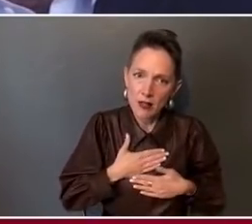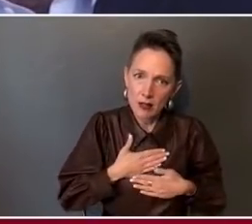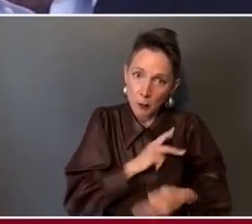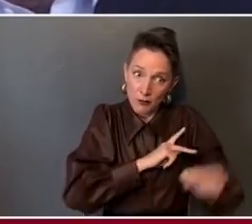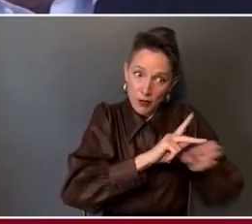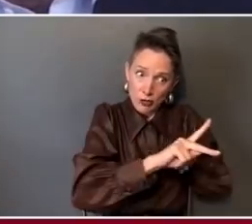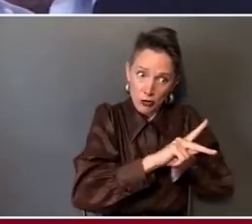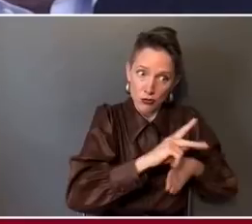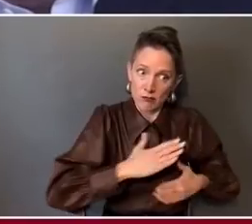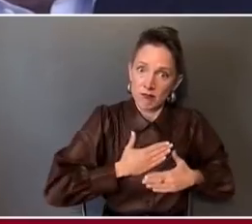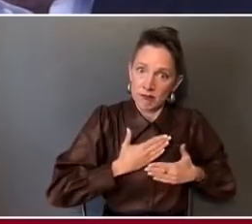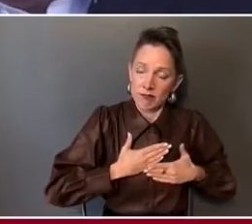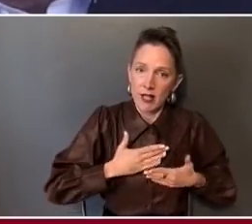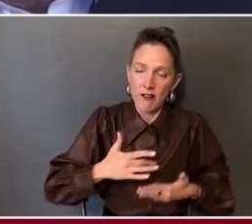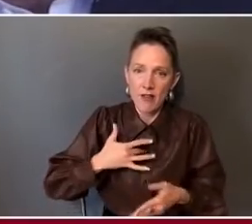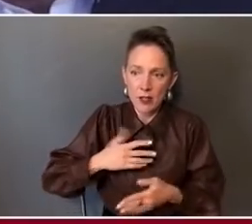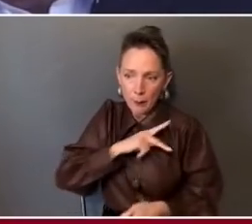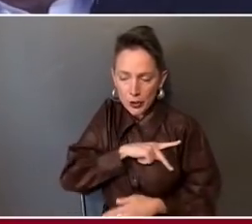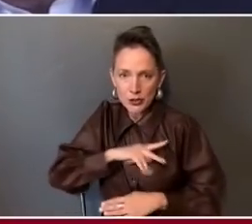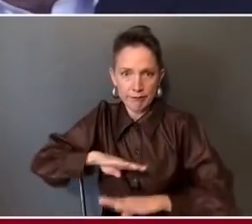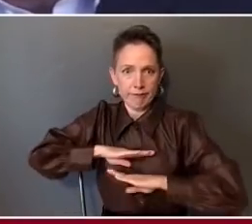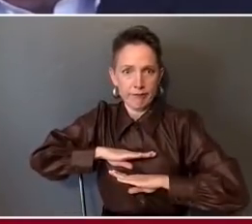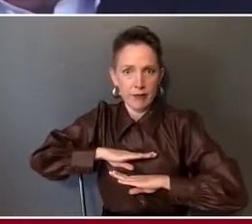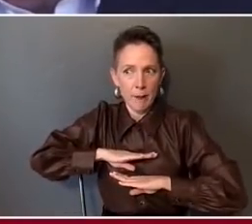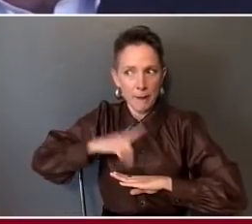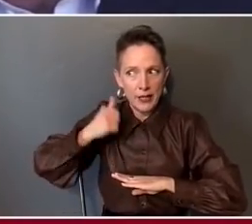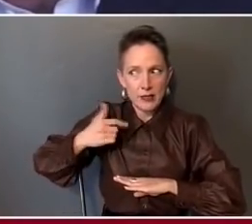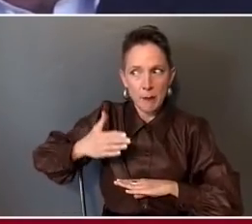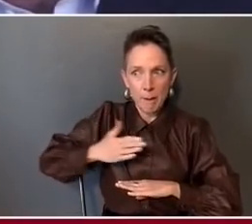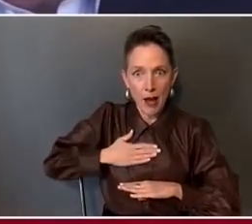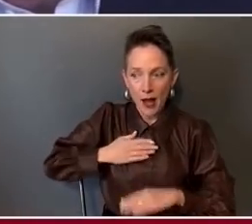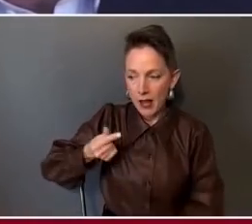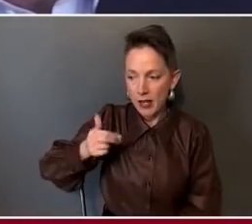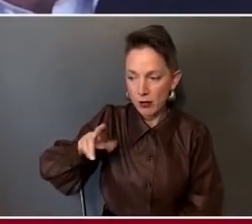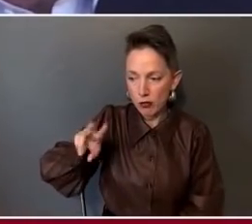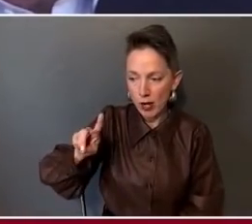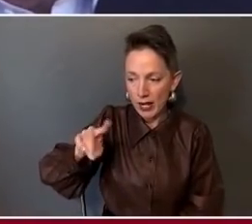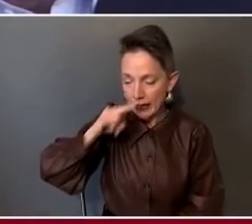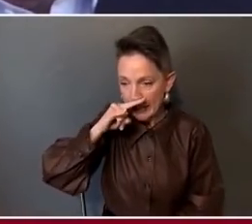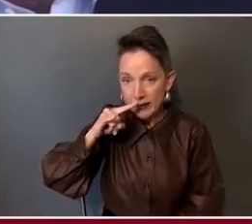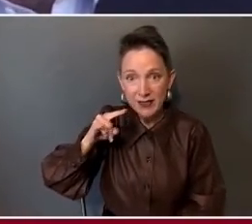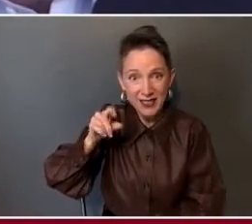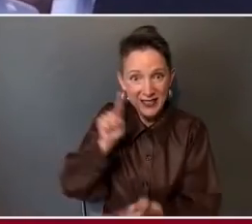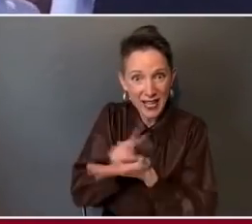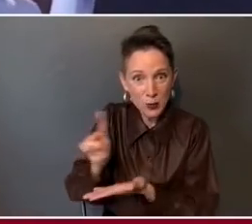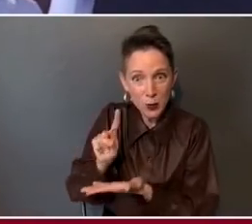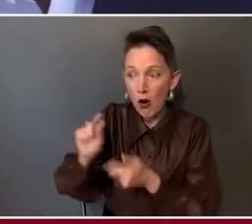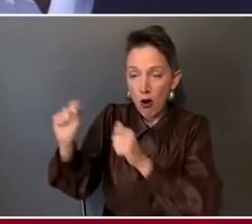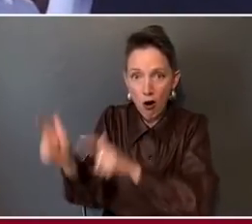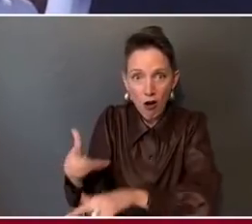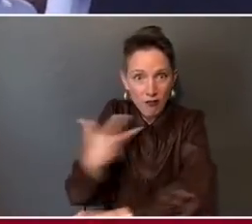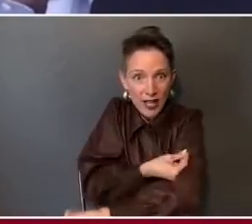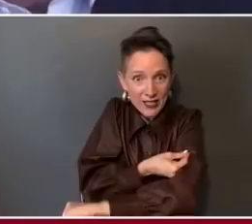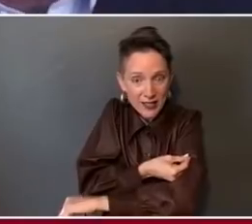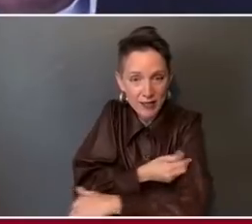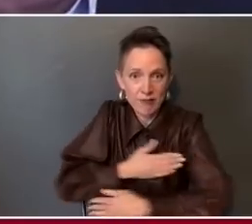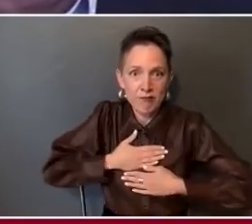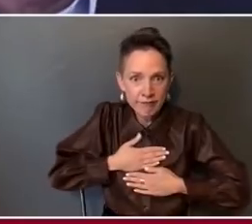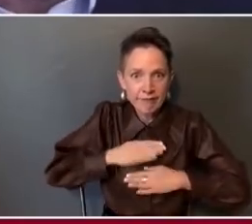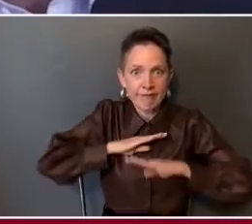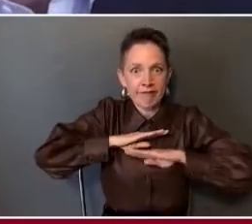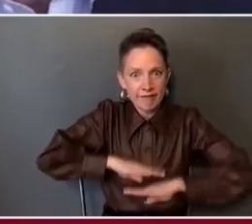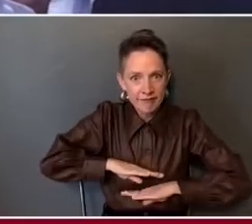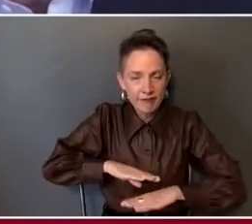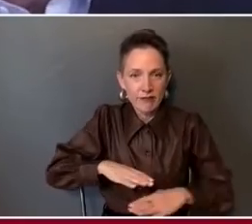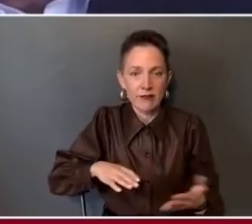when my kids, grandkids who could have been vaccinated last week are all vaccinated. That's, I think, part of trying to